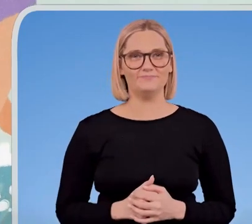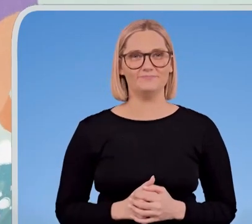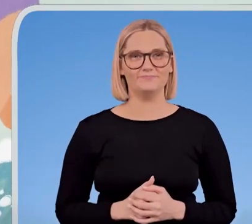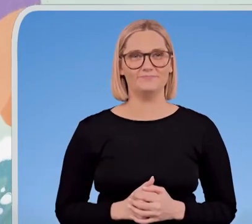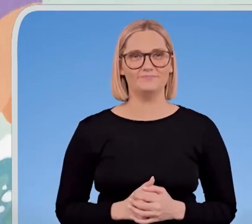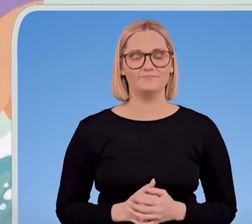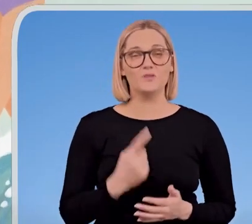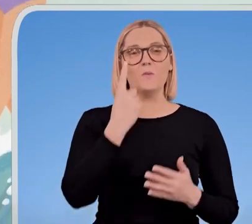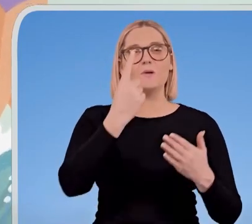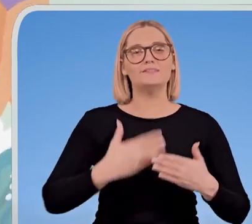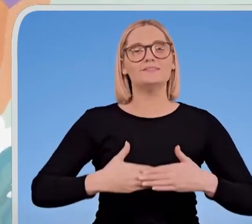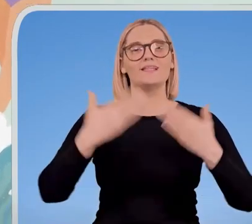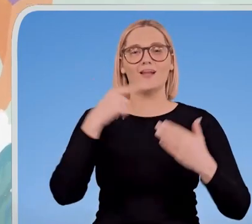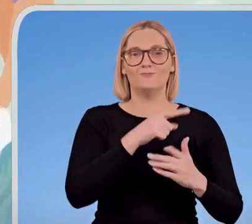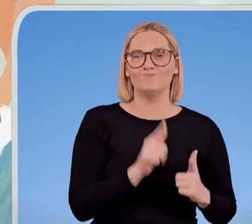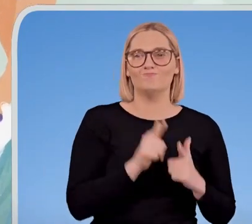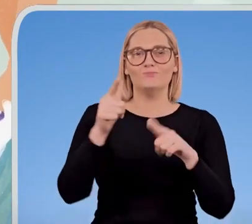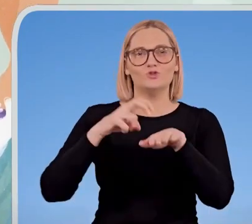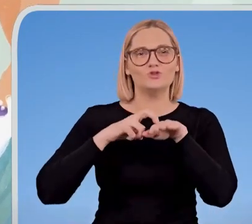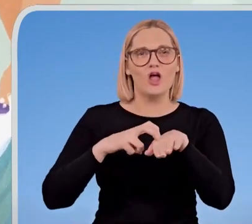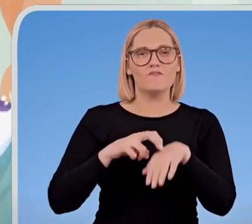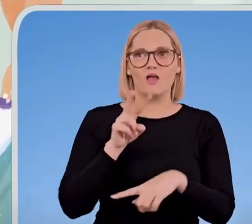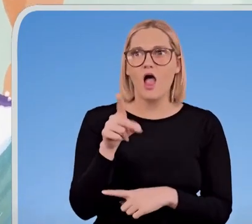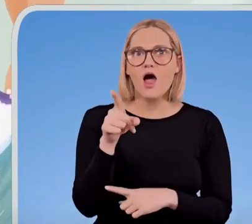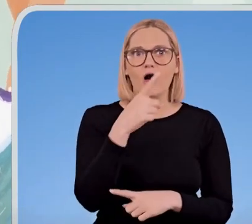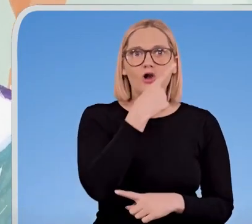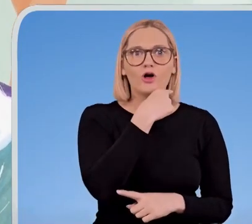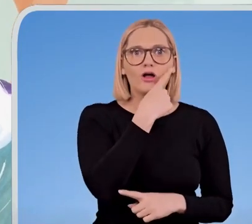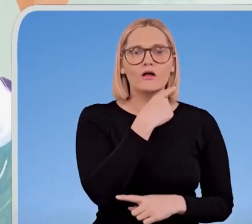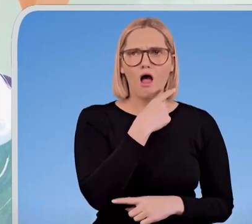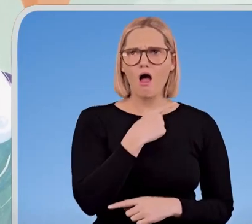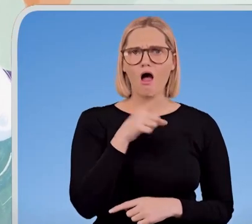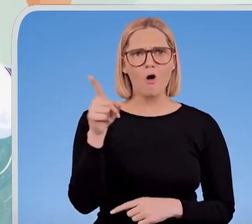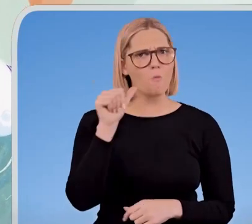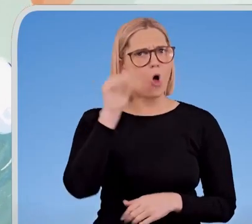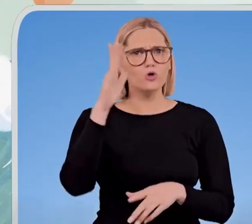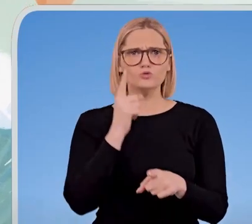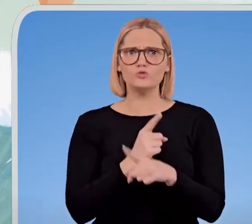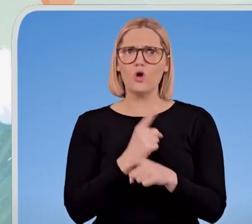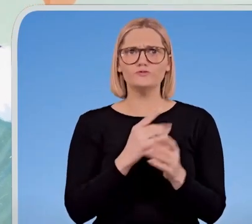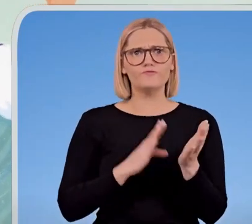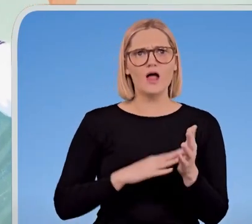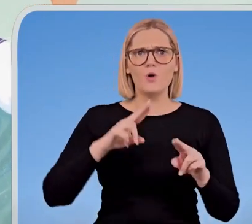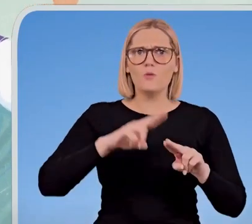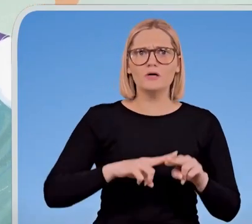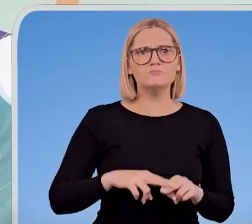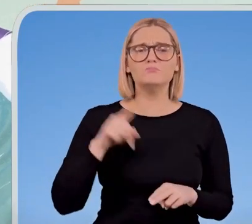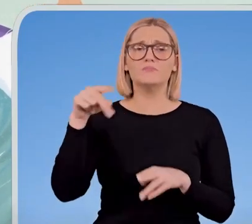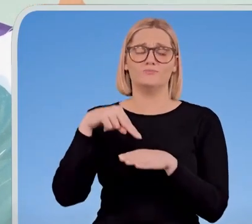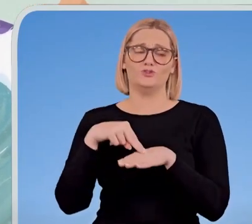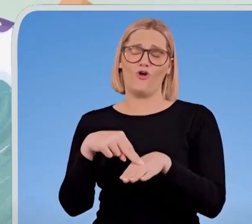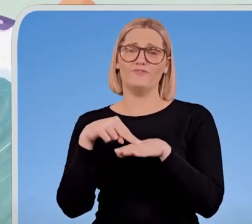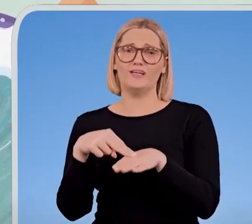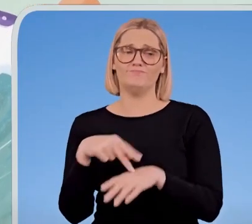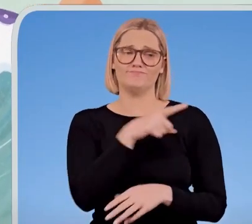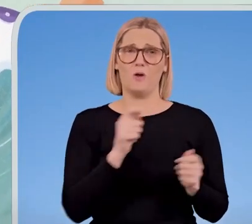One day in the surf, a girl refused to speak to Matt because she was on a surfboard and he was only on a boogie board. She called